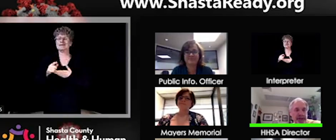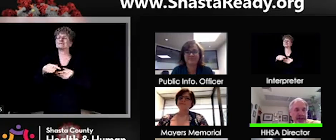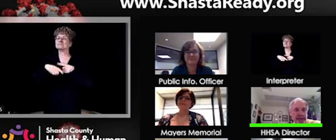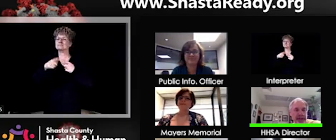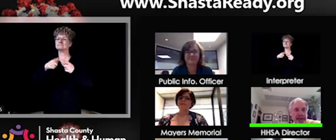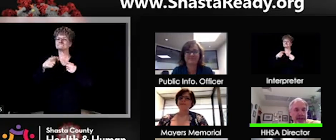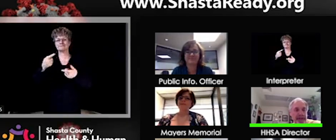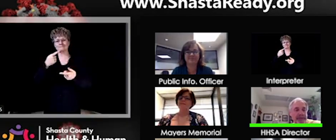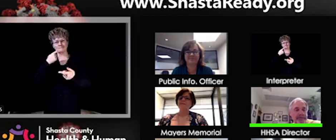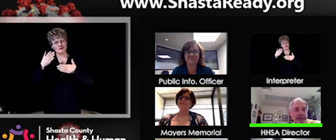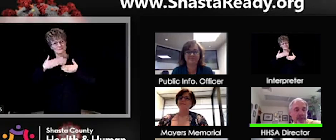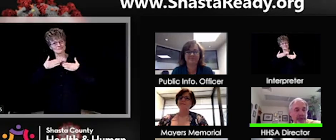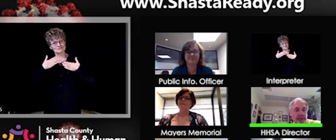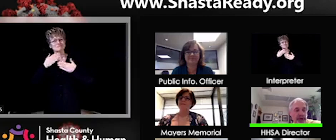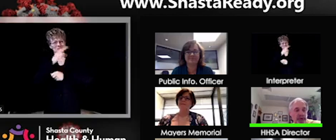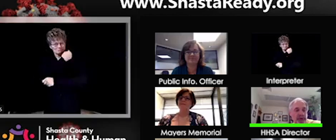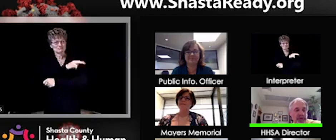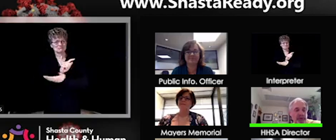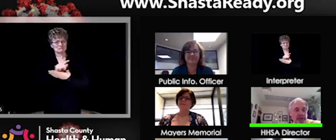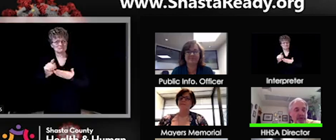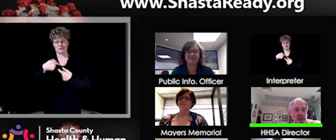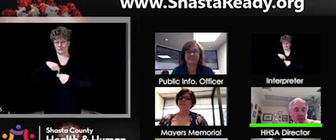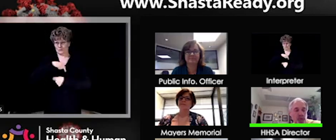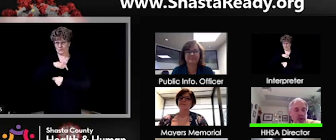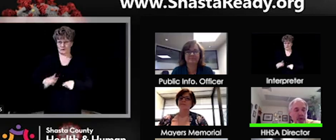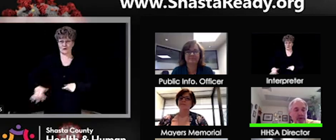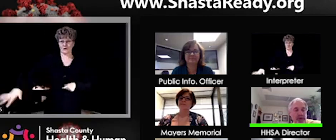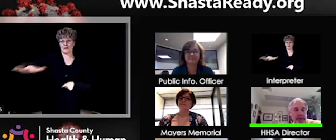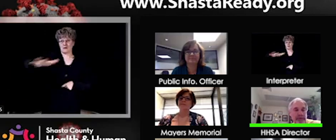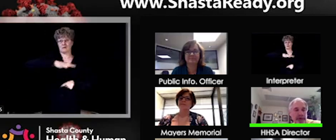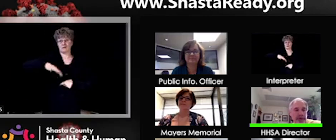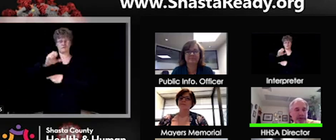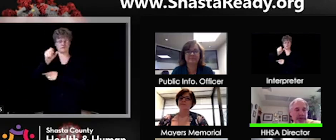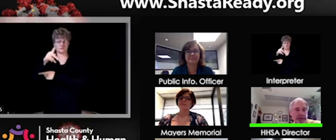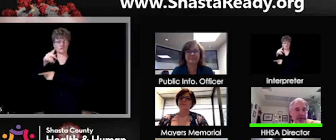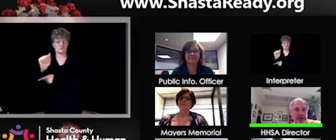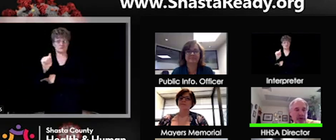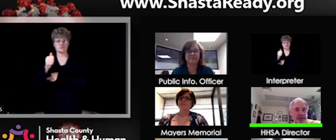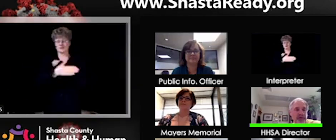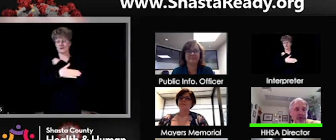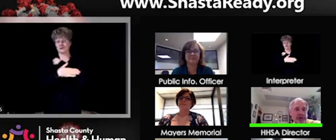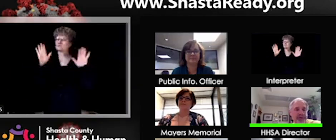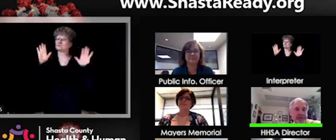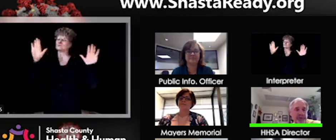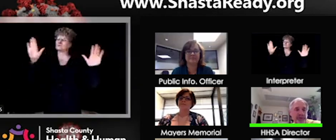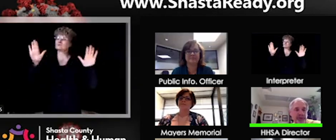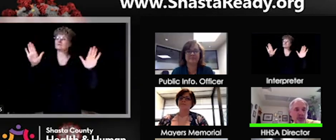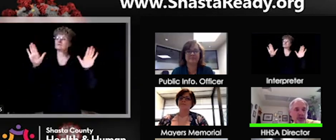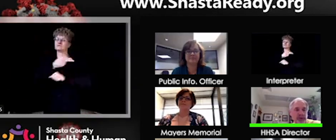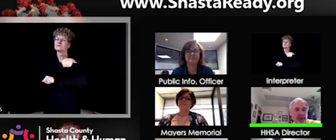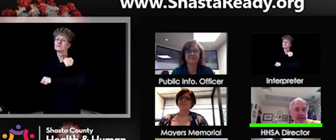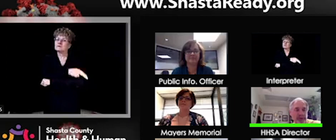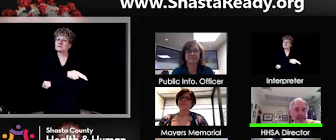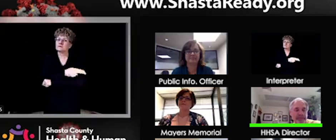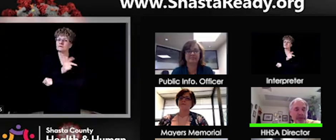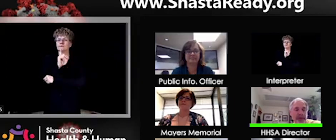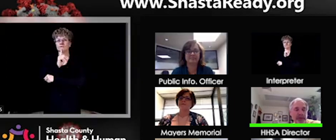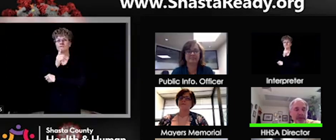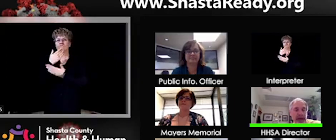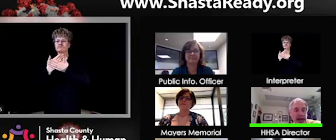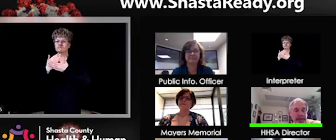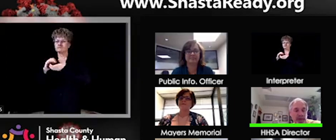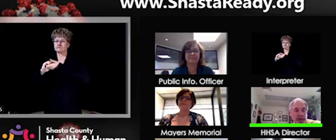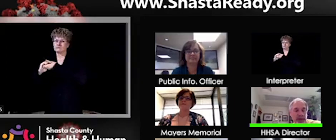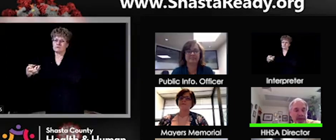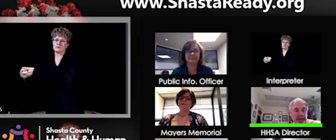in Shasta County and we've been very grateful for their collaboration in this COVID crisis. So, we do wish all of them